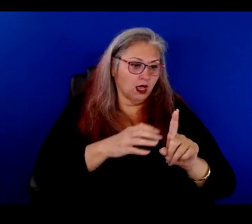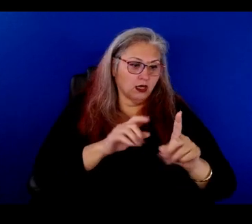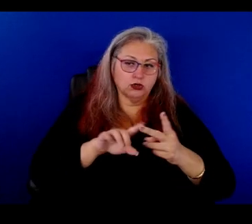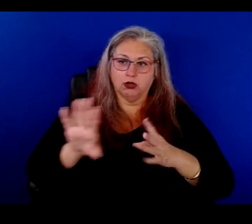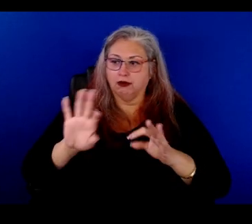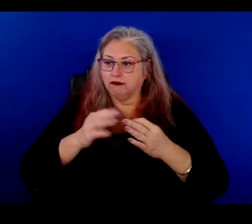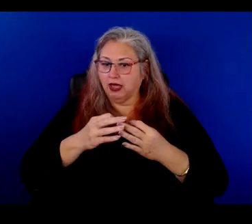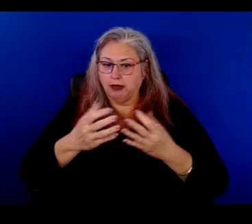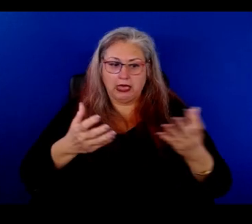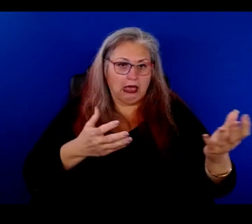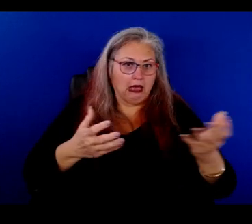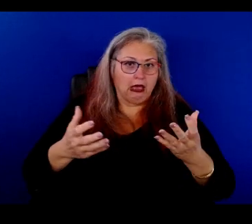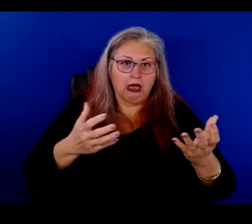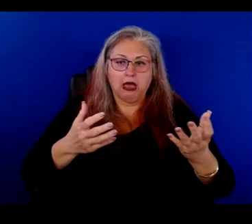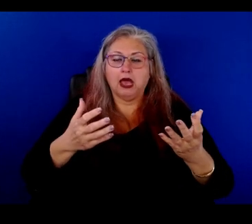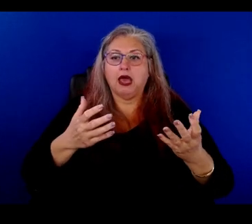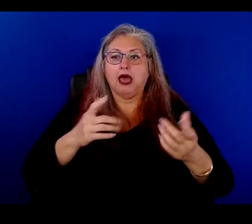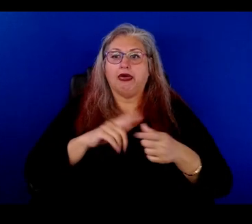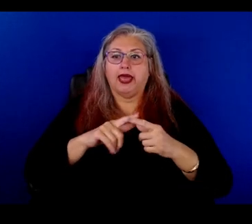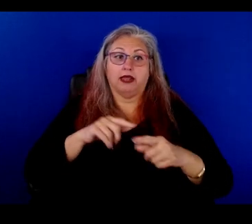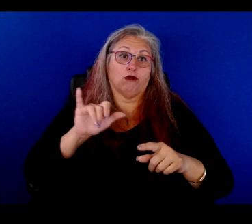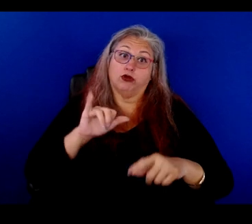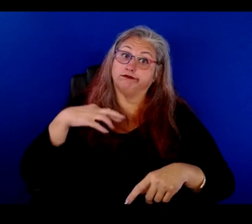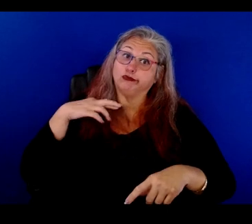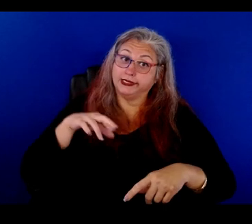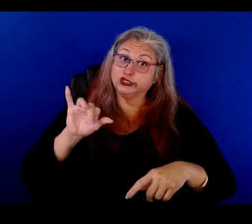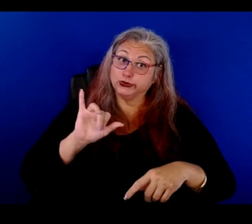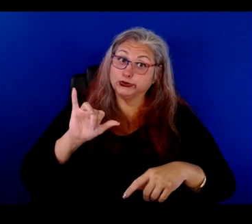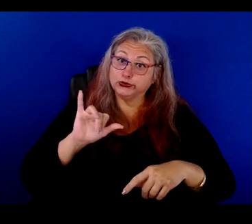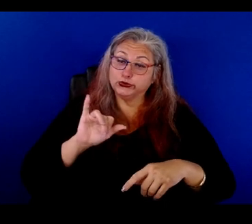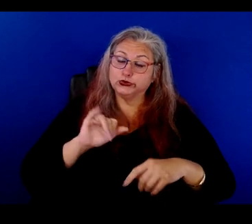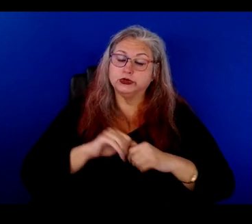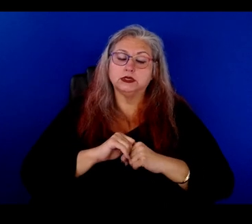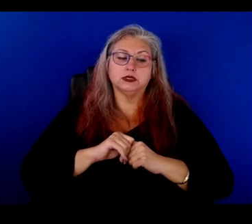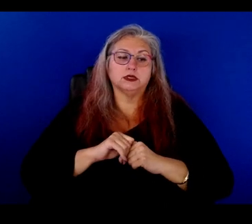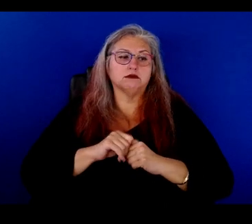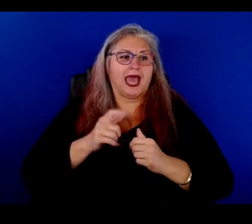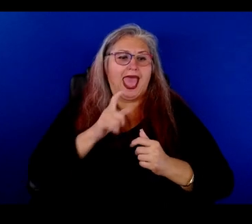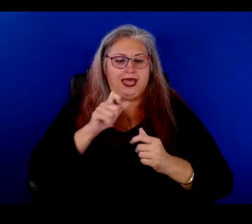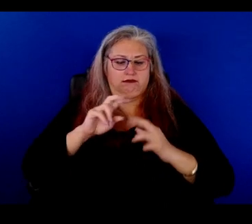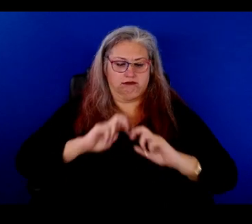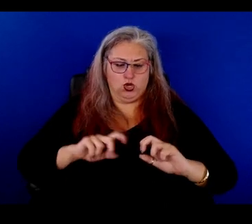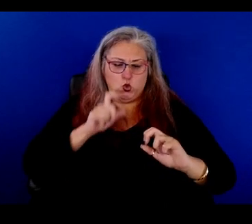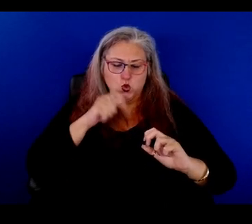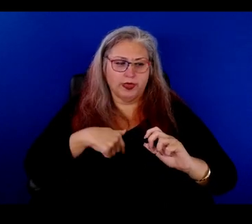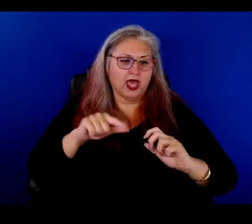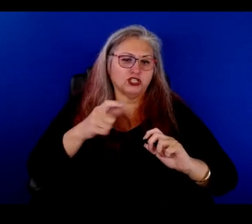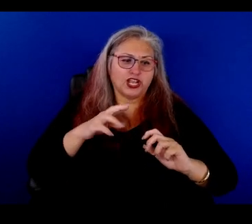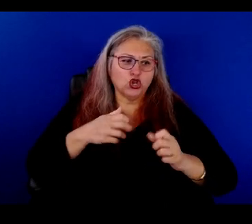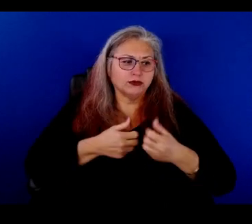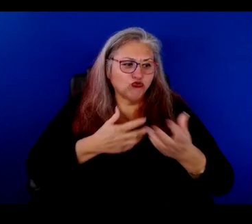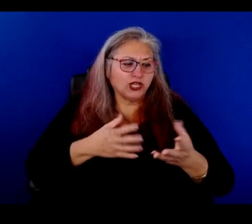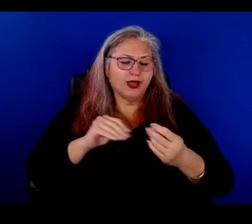family and, and their religion often, uh, and, and who they were, their gender expression and their